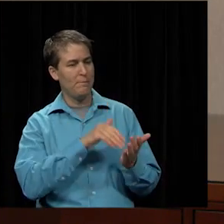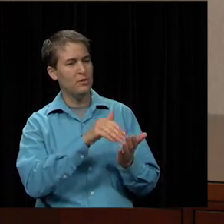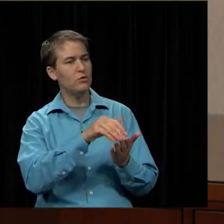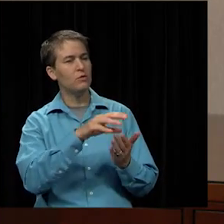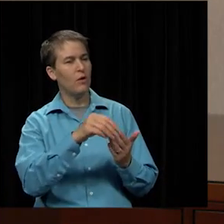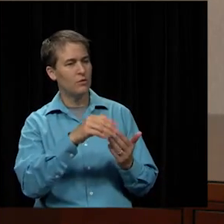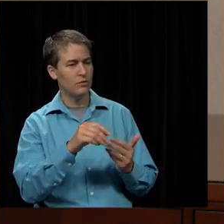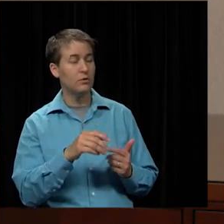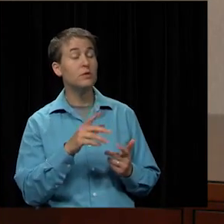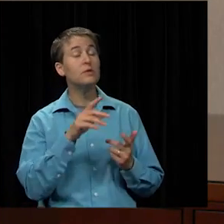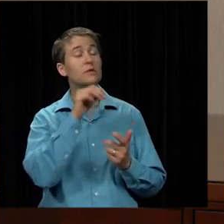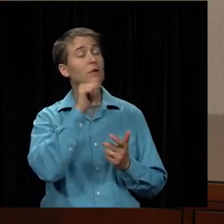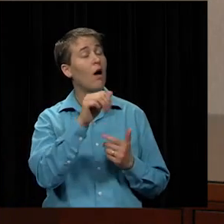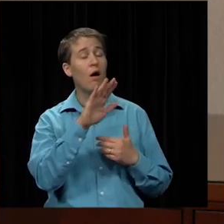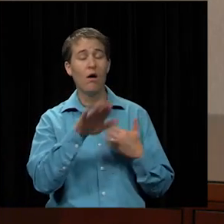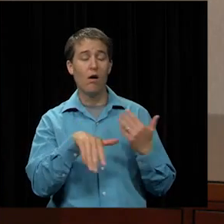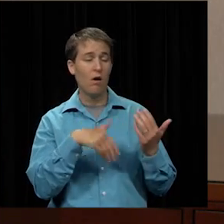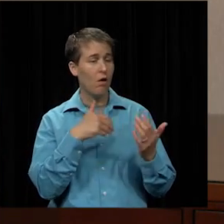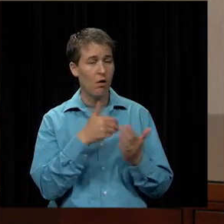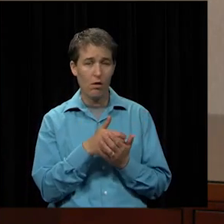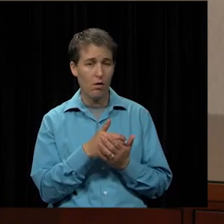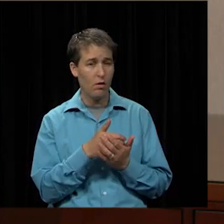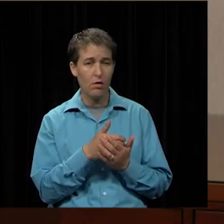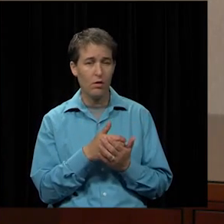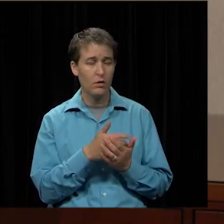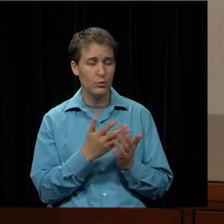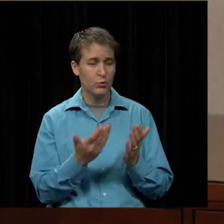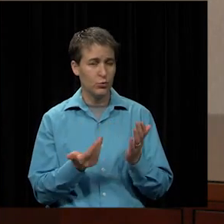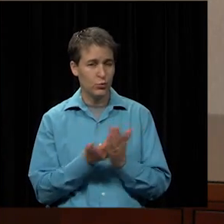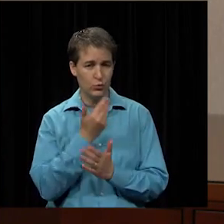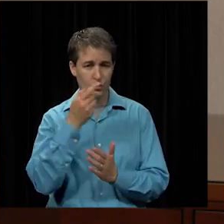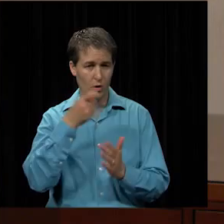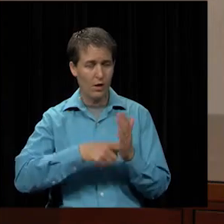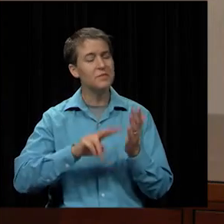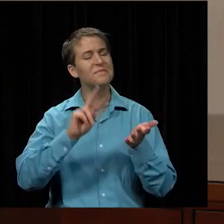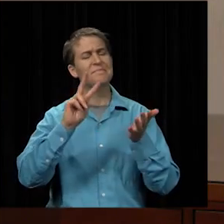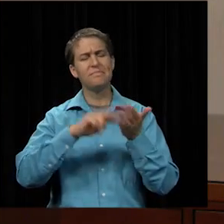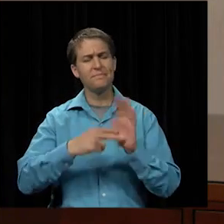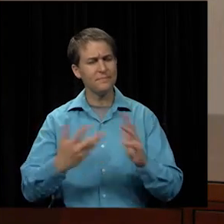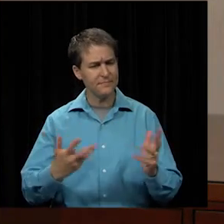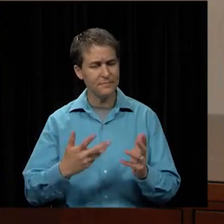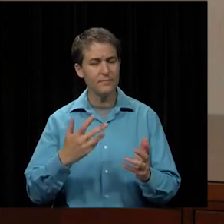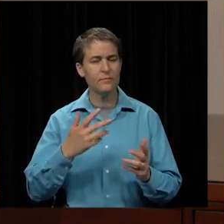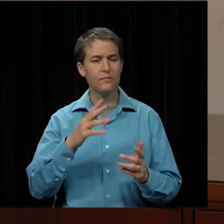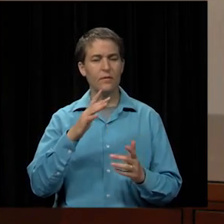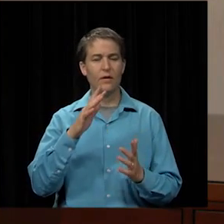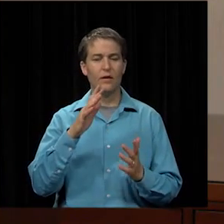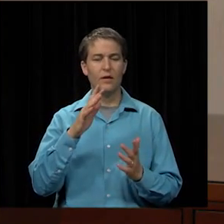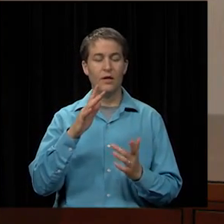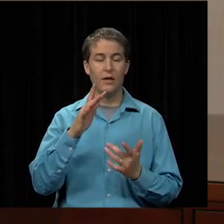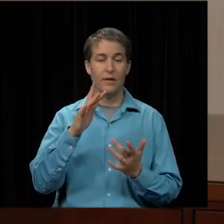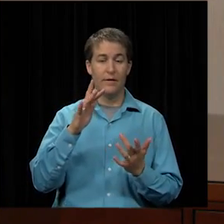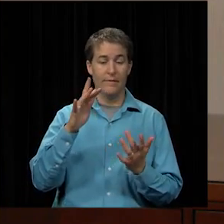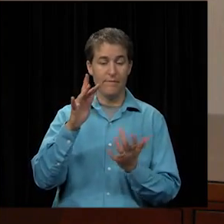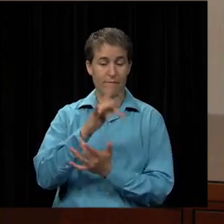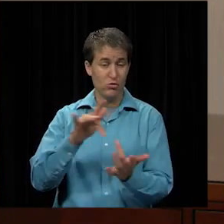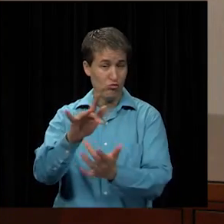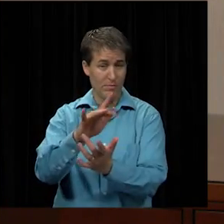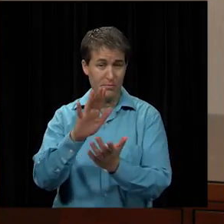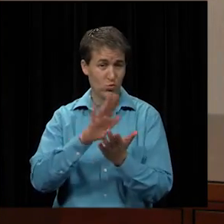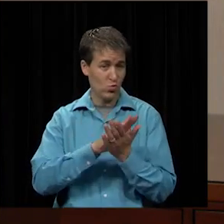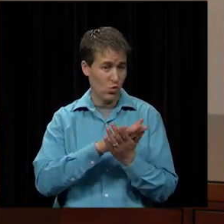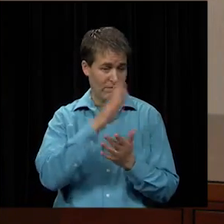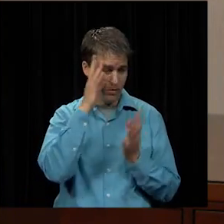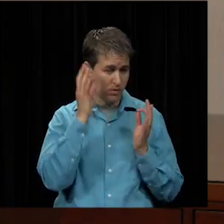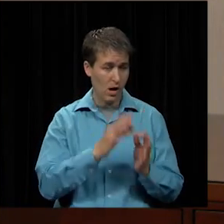not all of that is new cost and what i mean by that is if it's a field trip it'll schools will have to make the choice